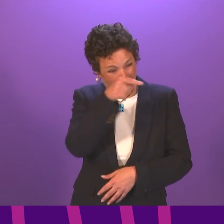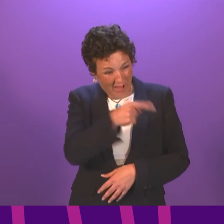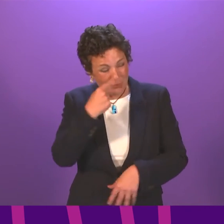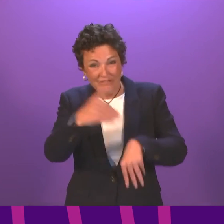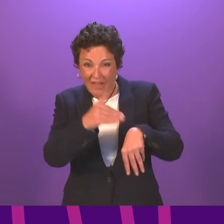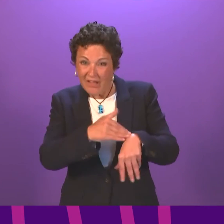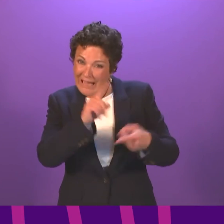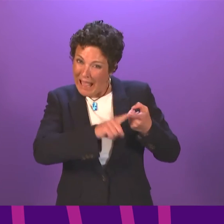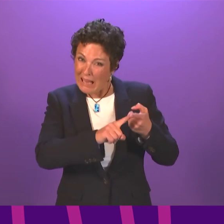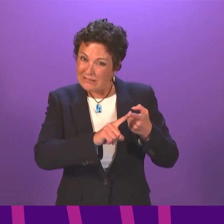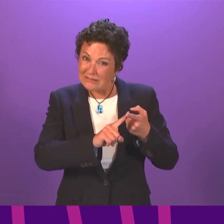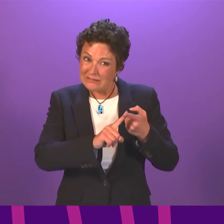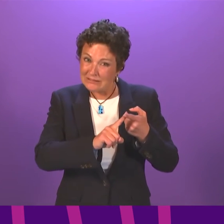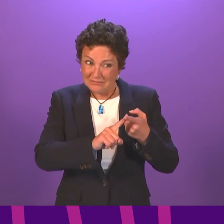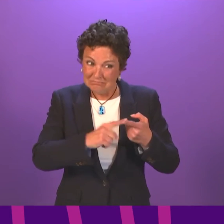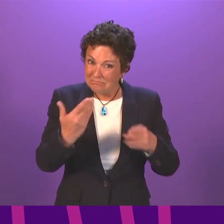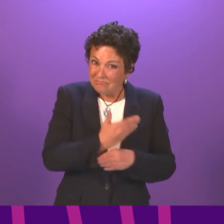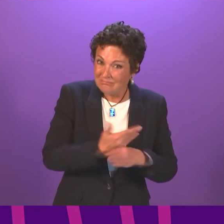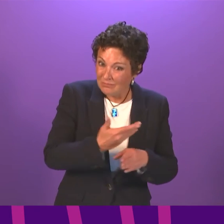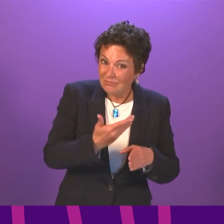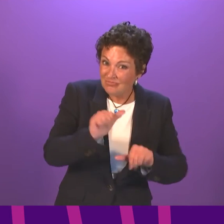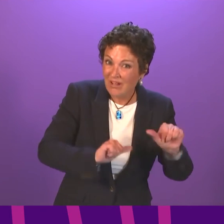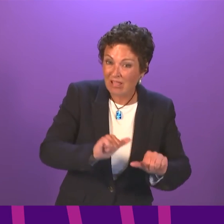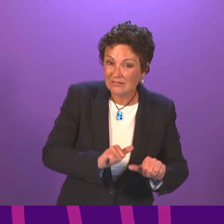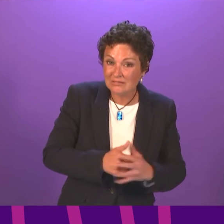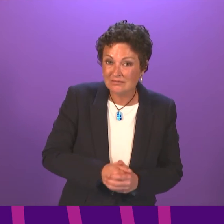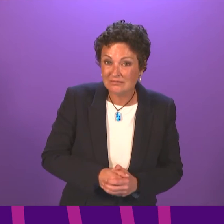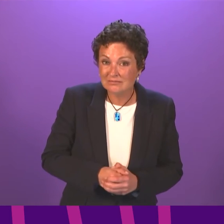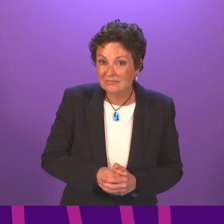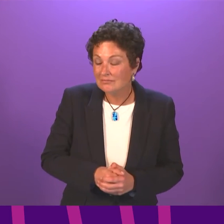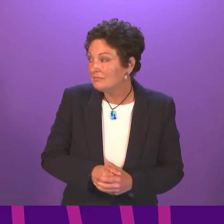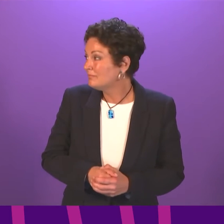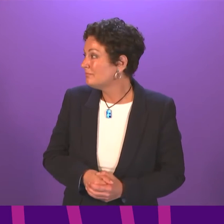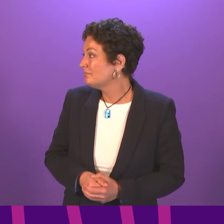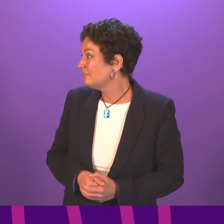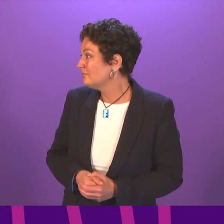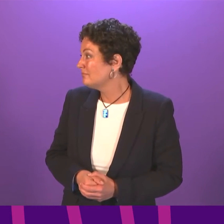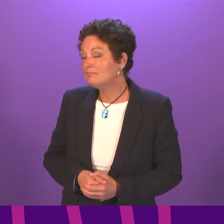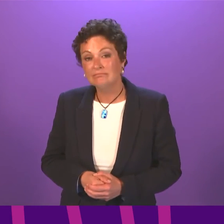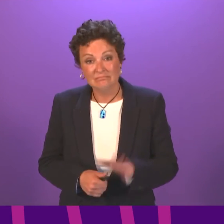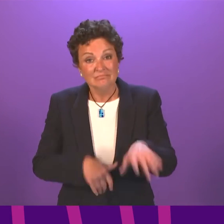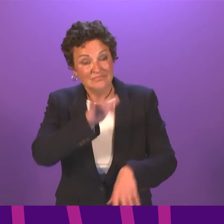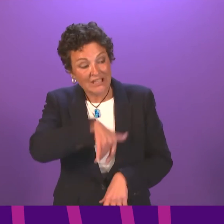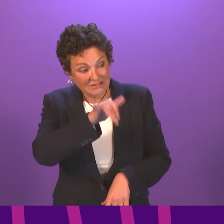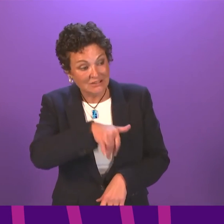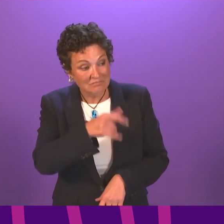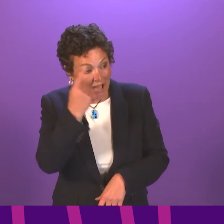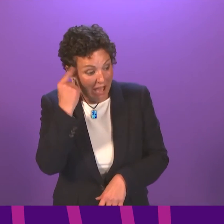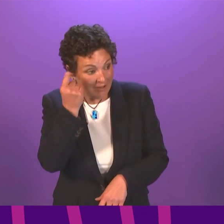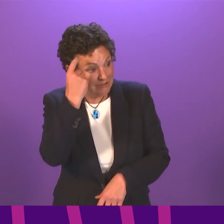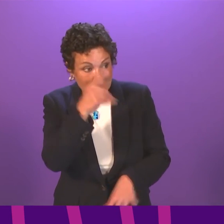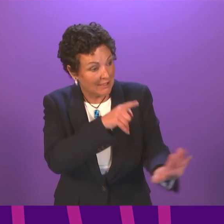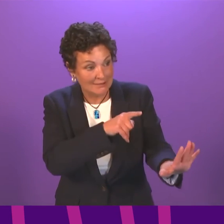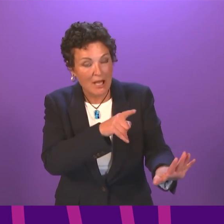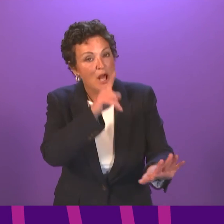assessment? The First Minister? Yes, I do. And this is not a question of whether or not the system recognises that. It is a